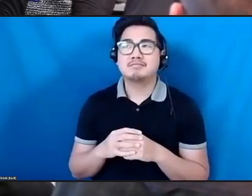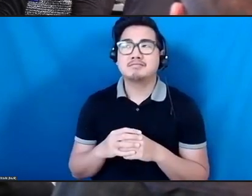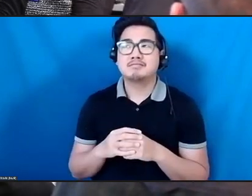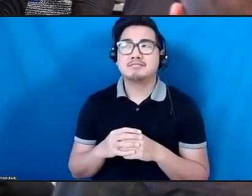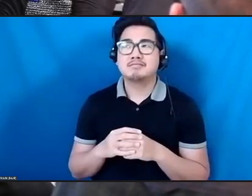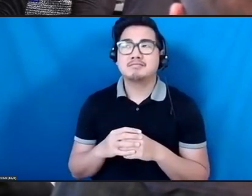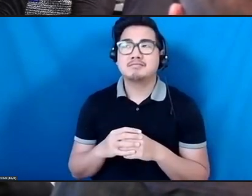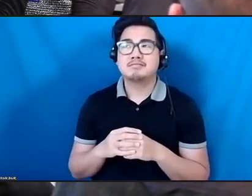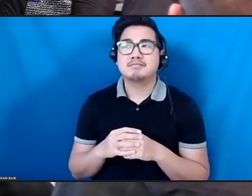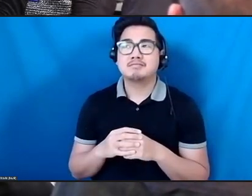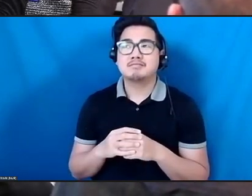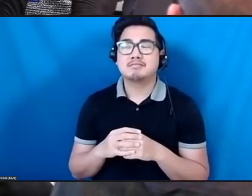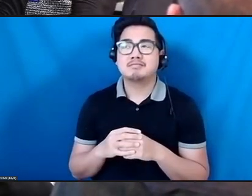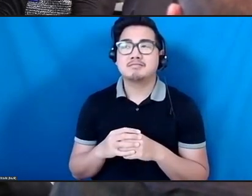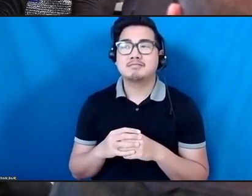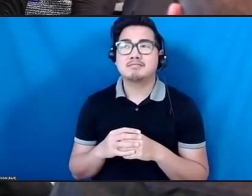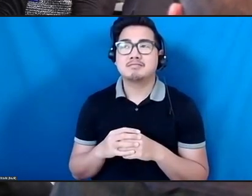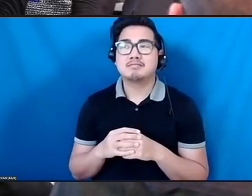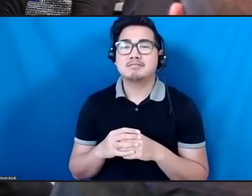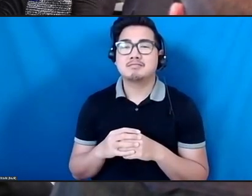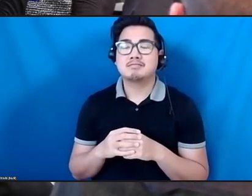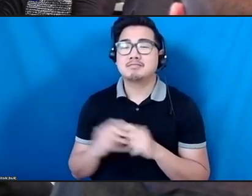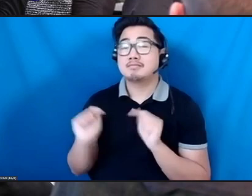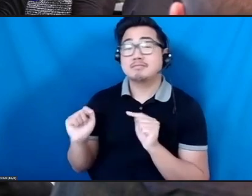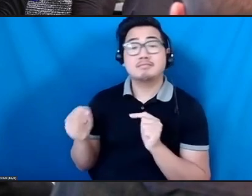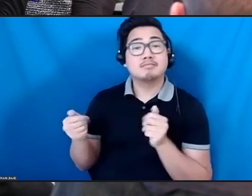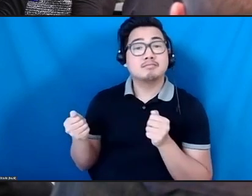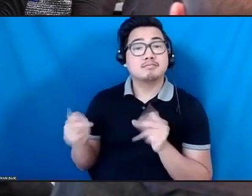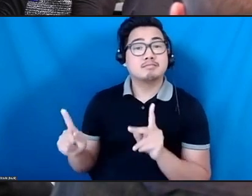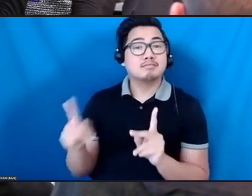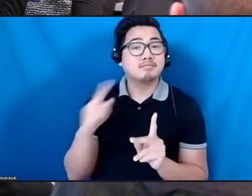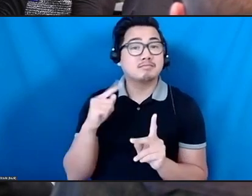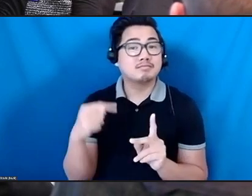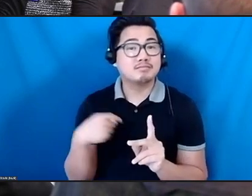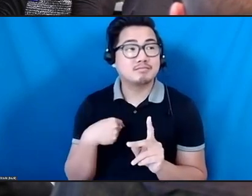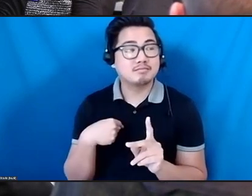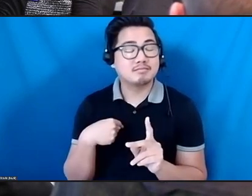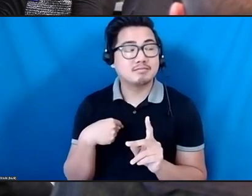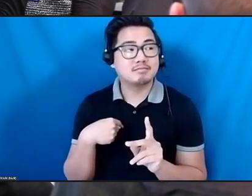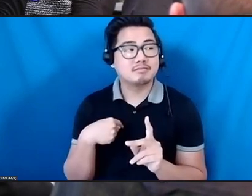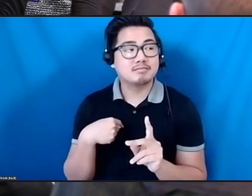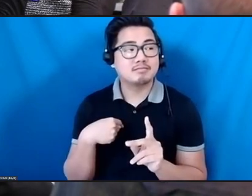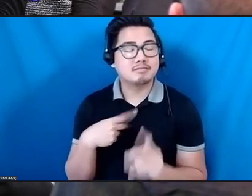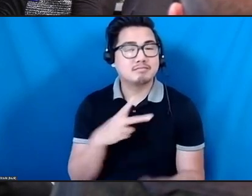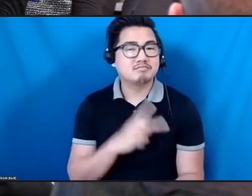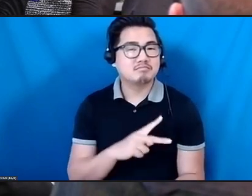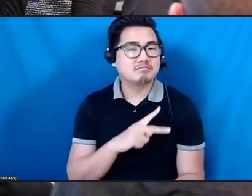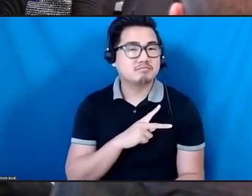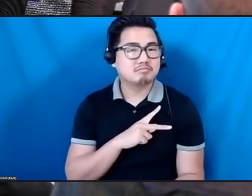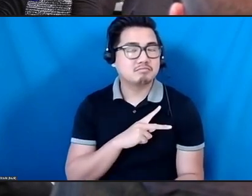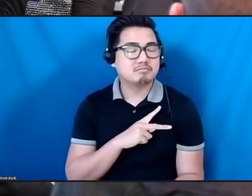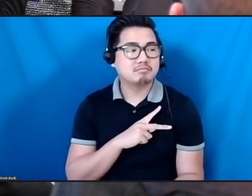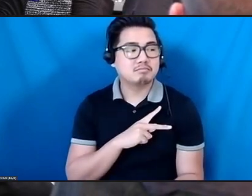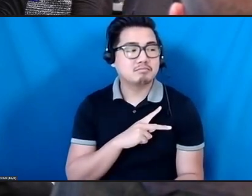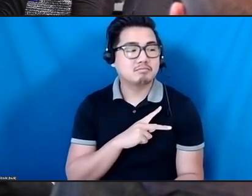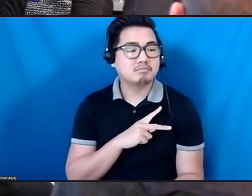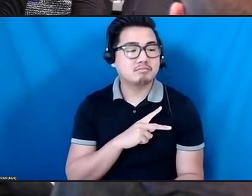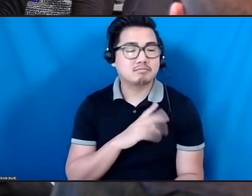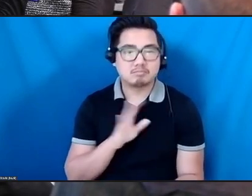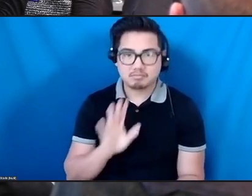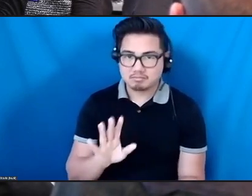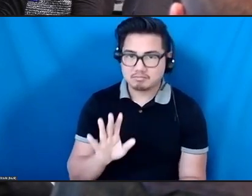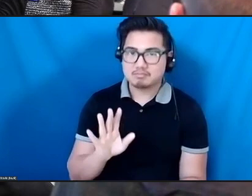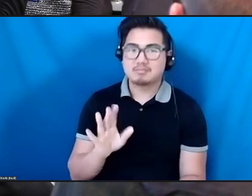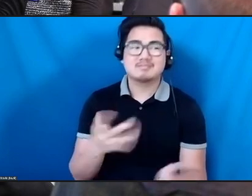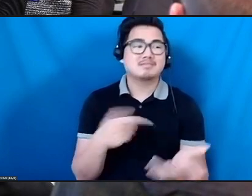me personally, kind of made me shift from kind of migrating to rooms where